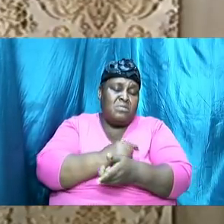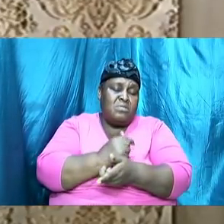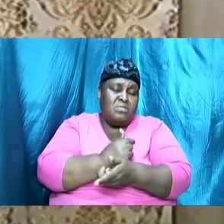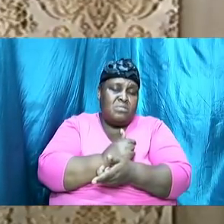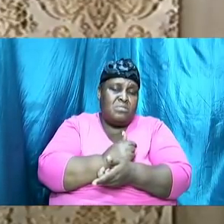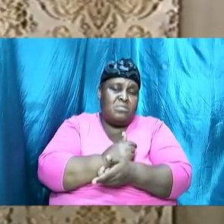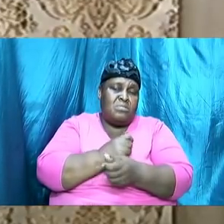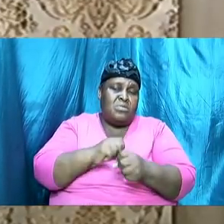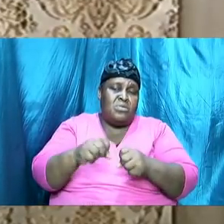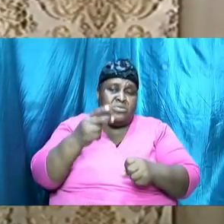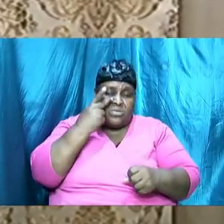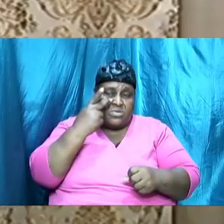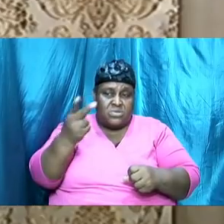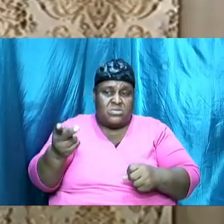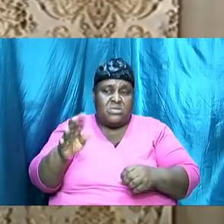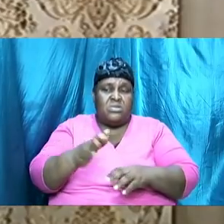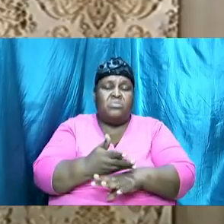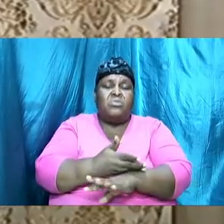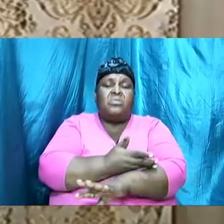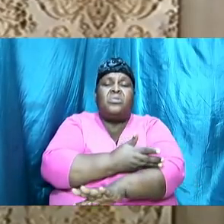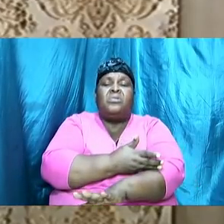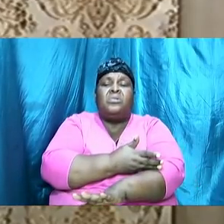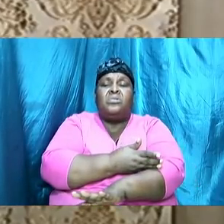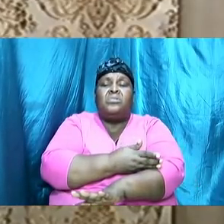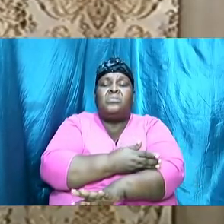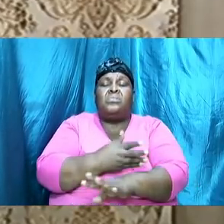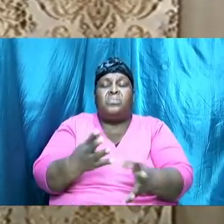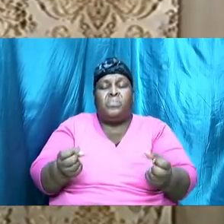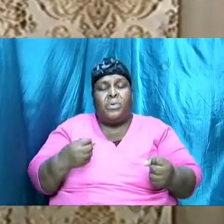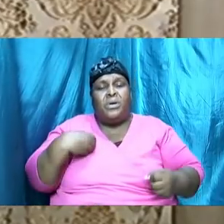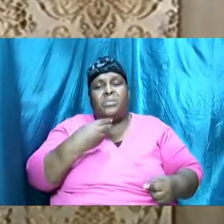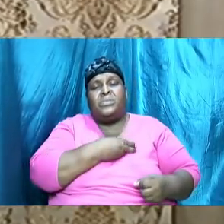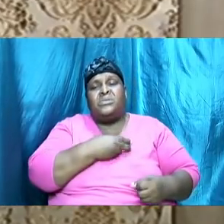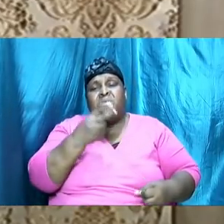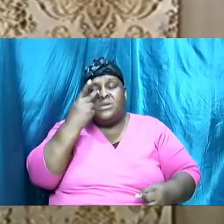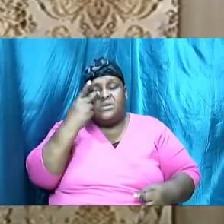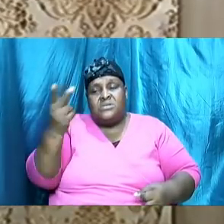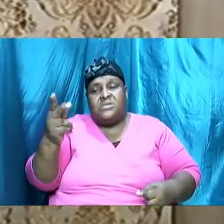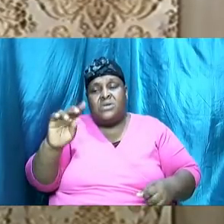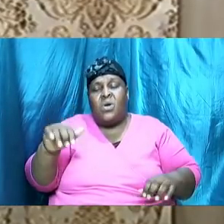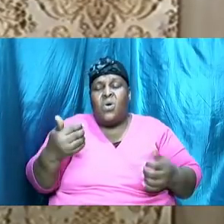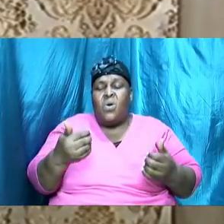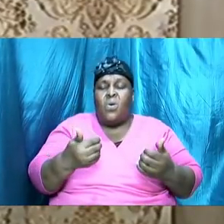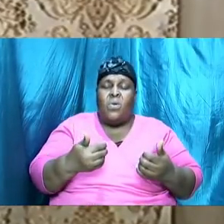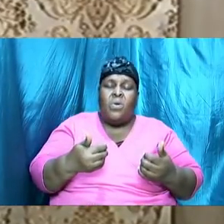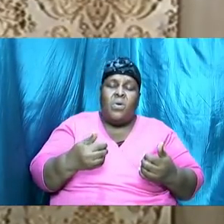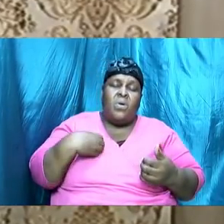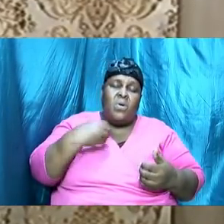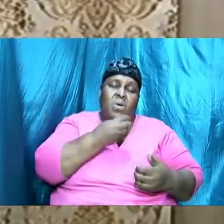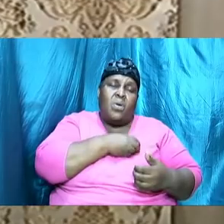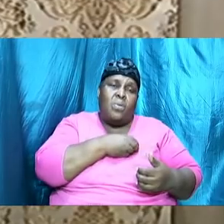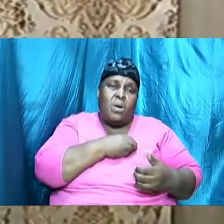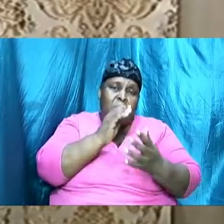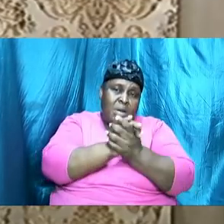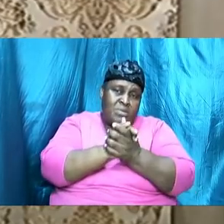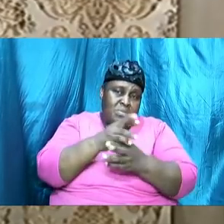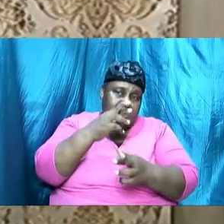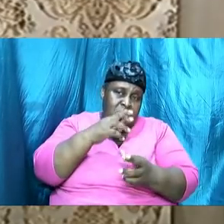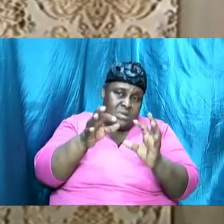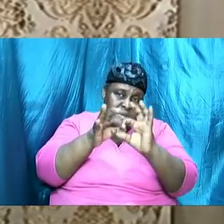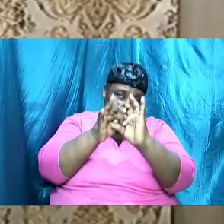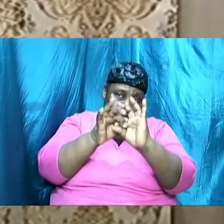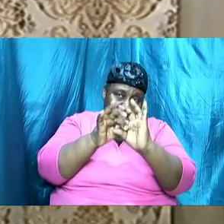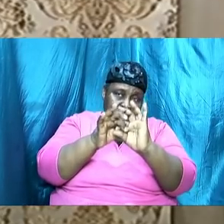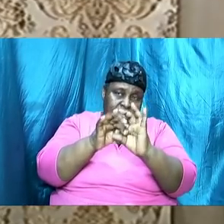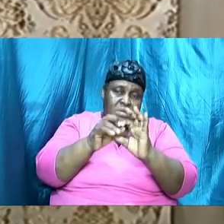see the progression I want us to see that our married relationship is not just something that